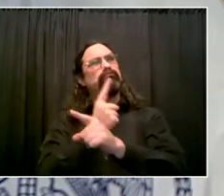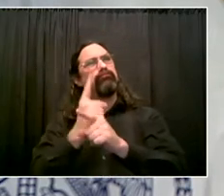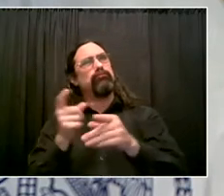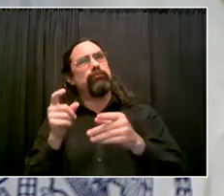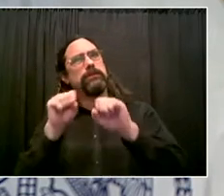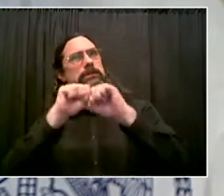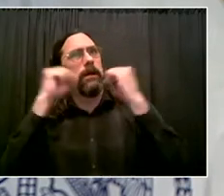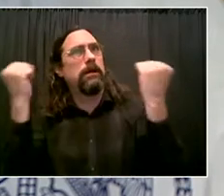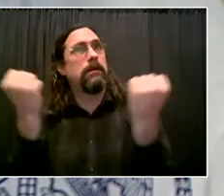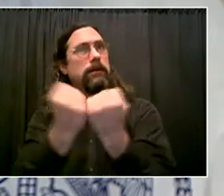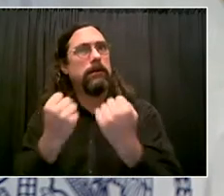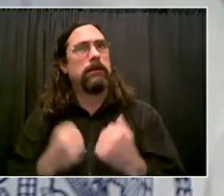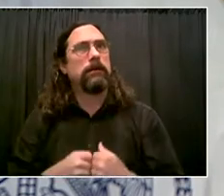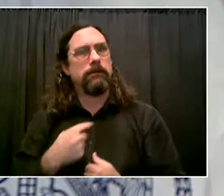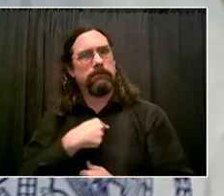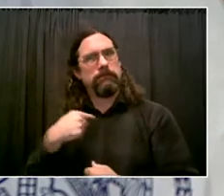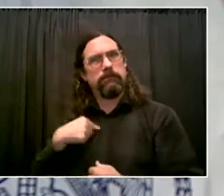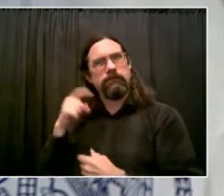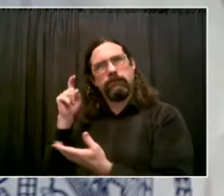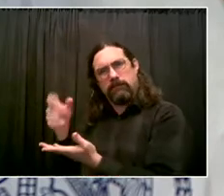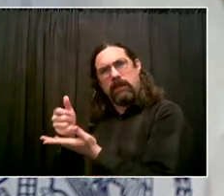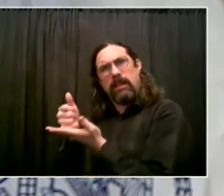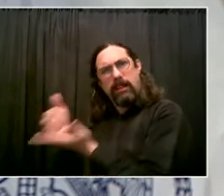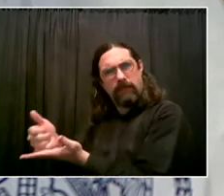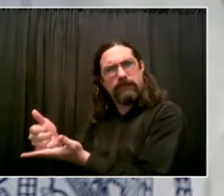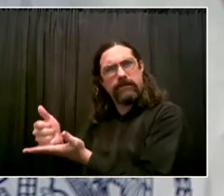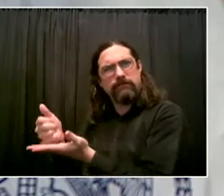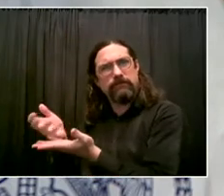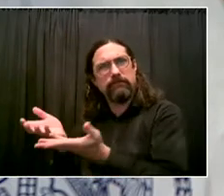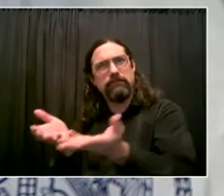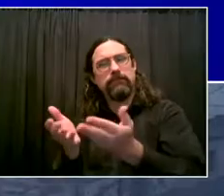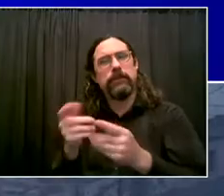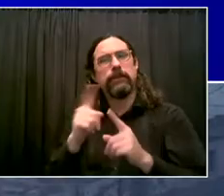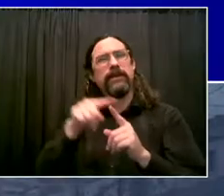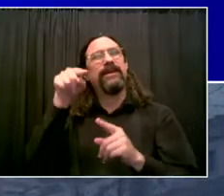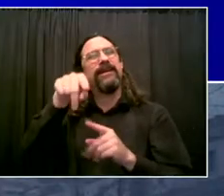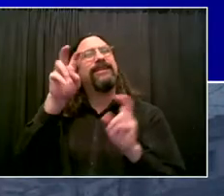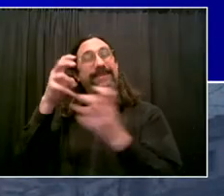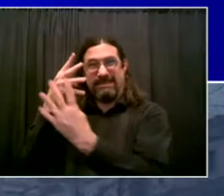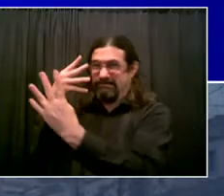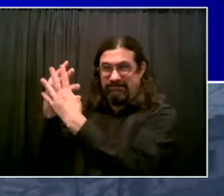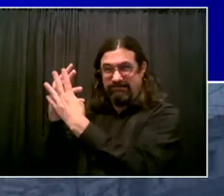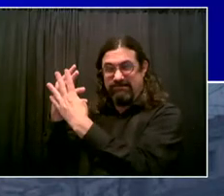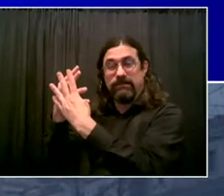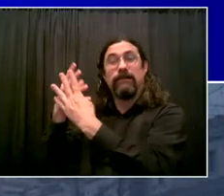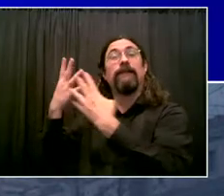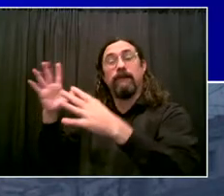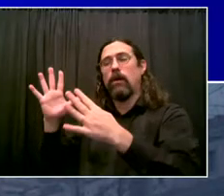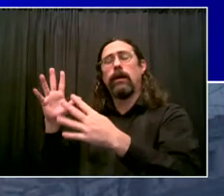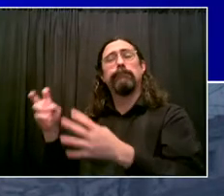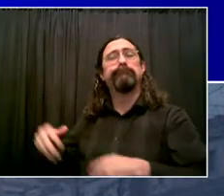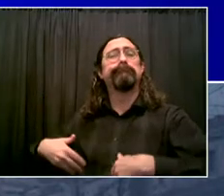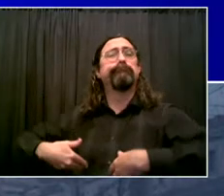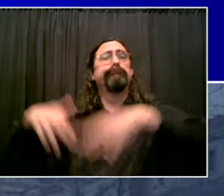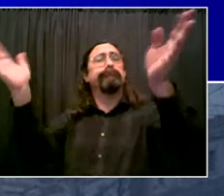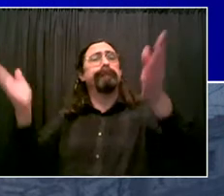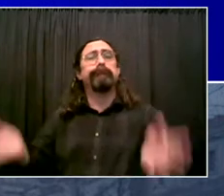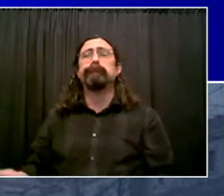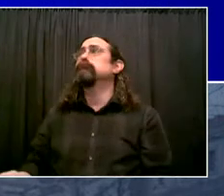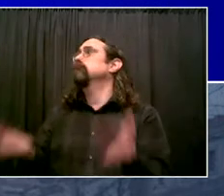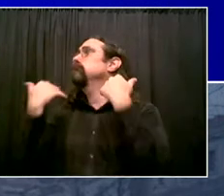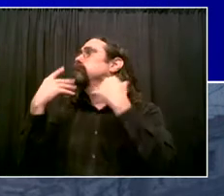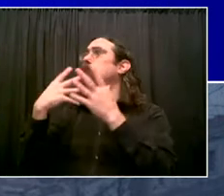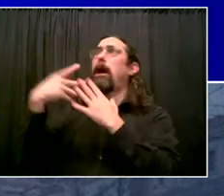there's been a lot of agreement that that's not fair to anyone. It's not fair to the parolee trying to re-enter society. It's who we want to